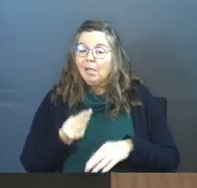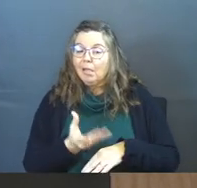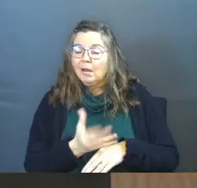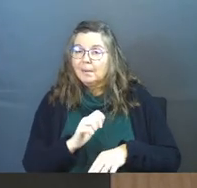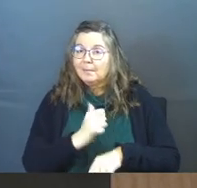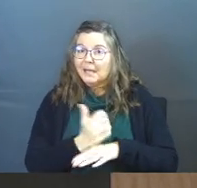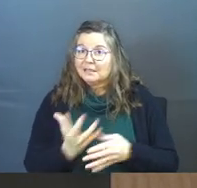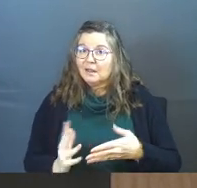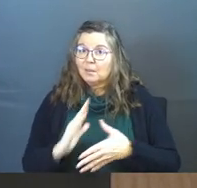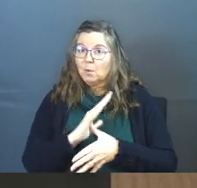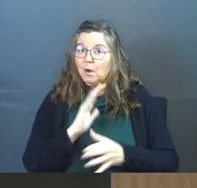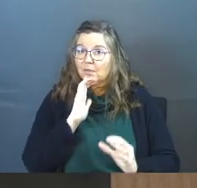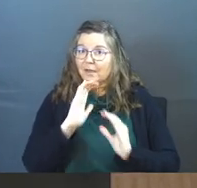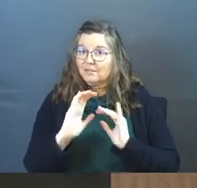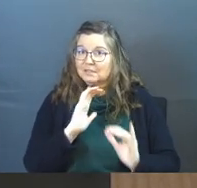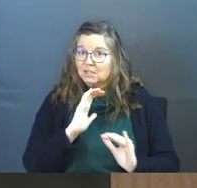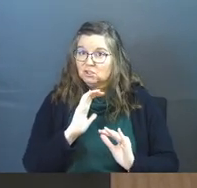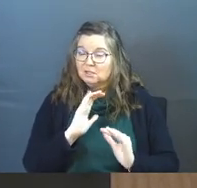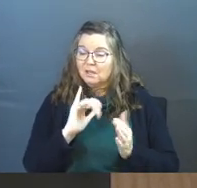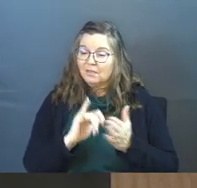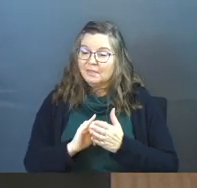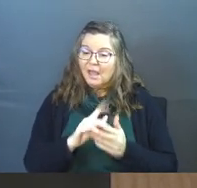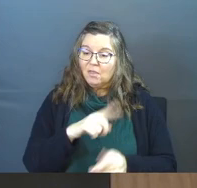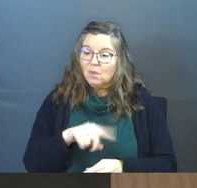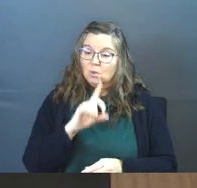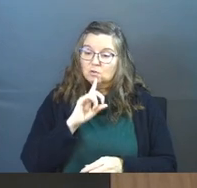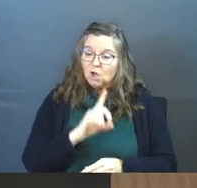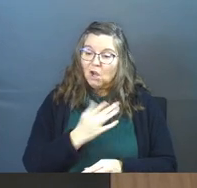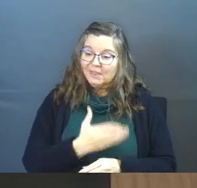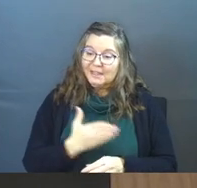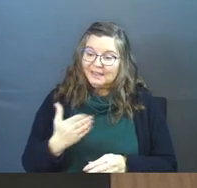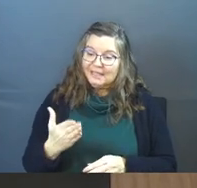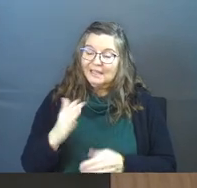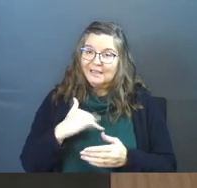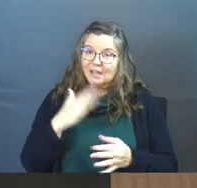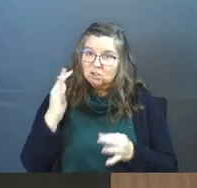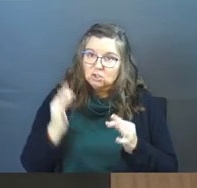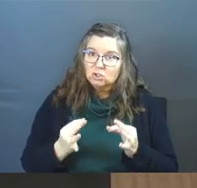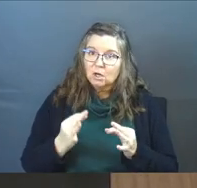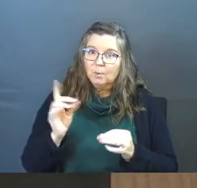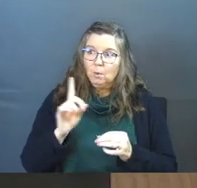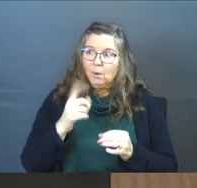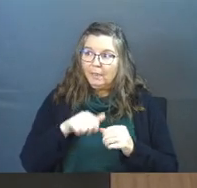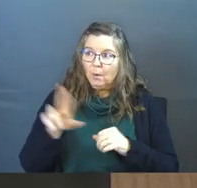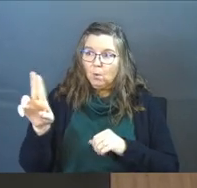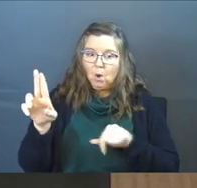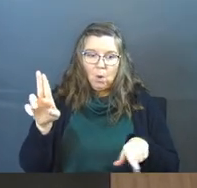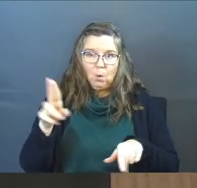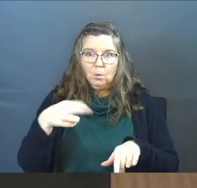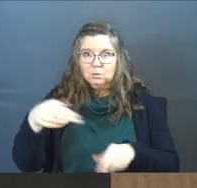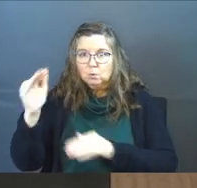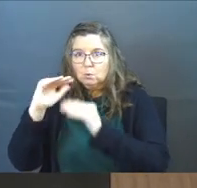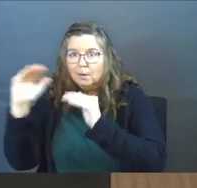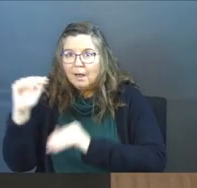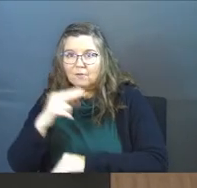based on the priority in our conversation that those are the things that determine where they'll end up.